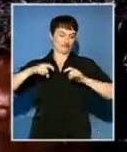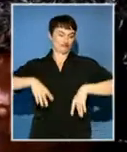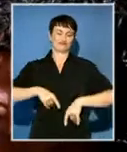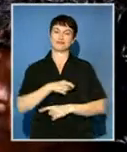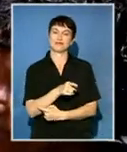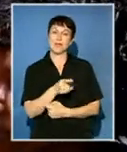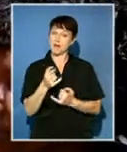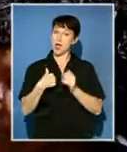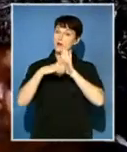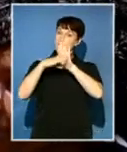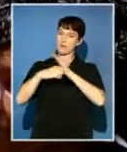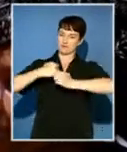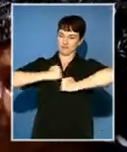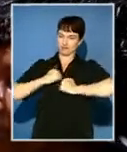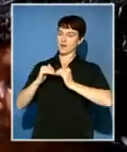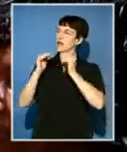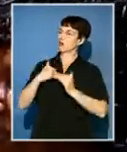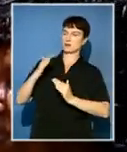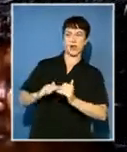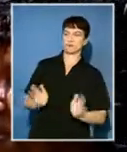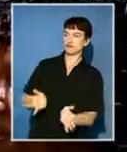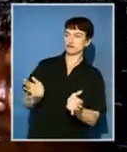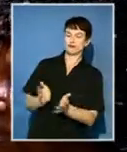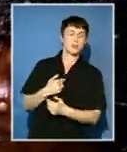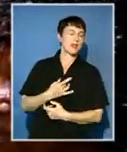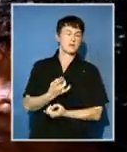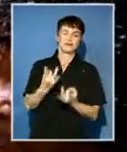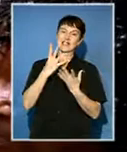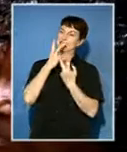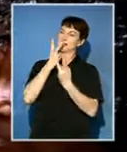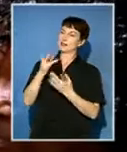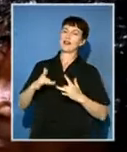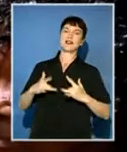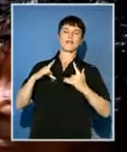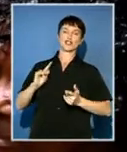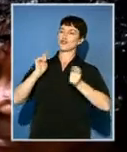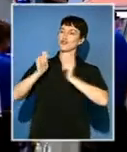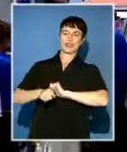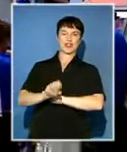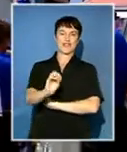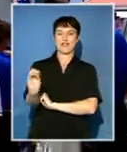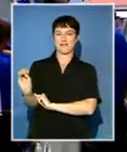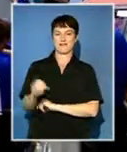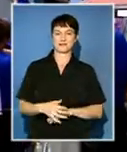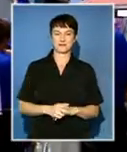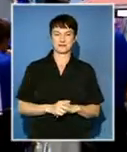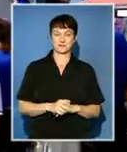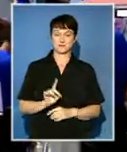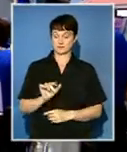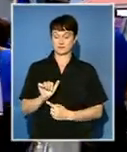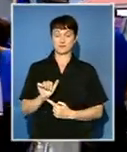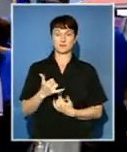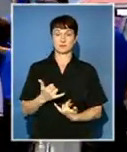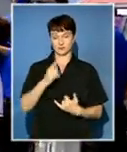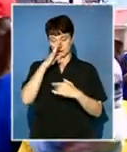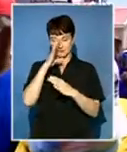of what we're doing here. And I'm just delighted to see so many people whose lives have been transformed. The DA is